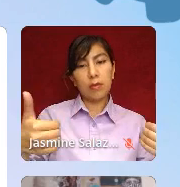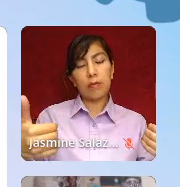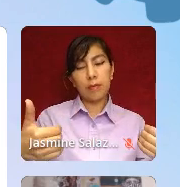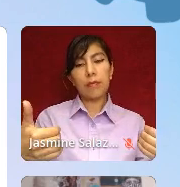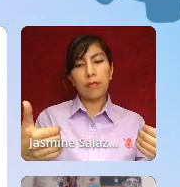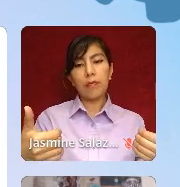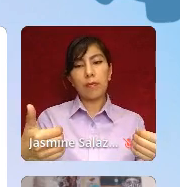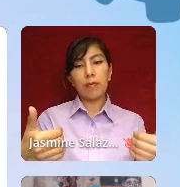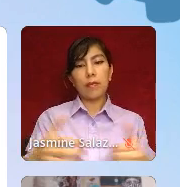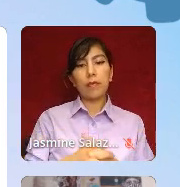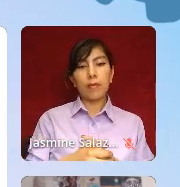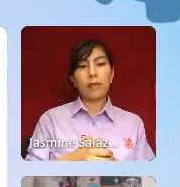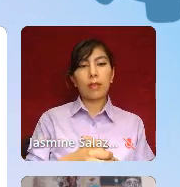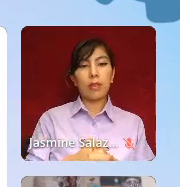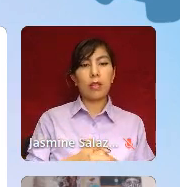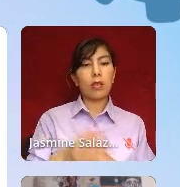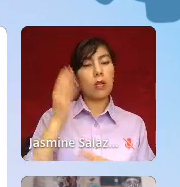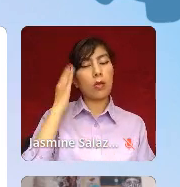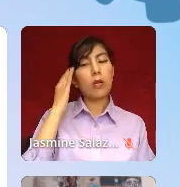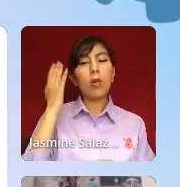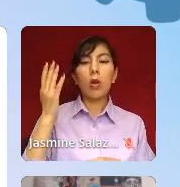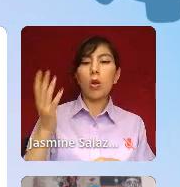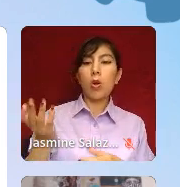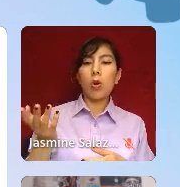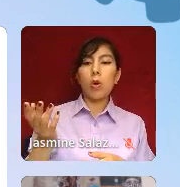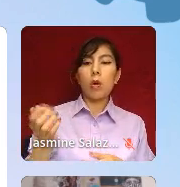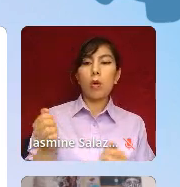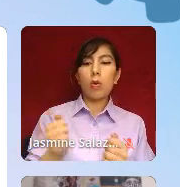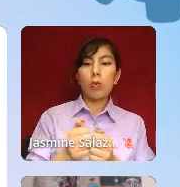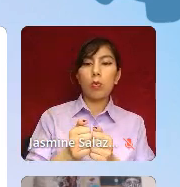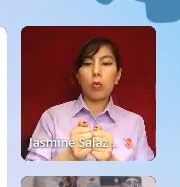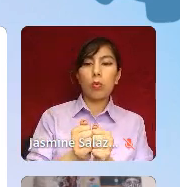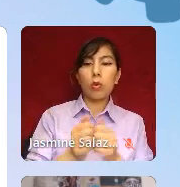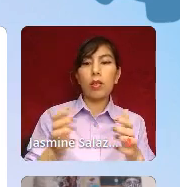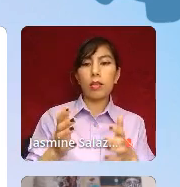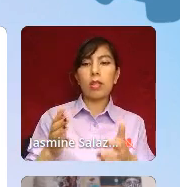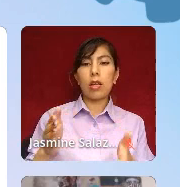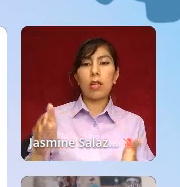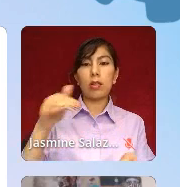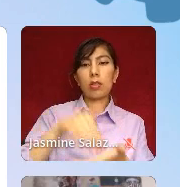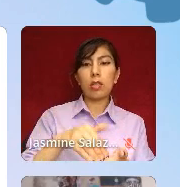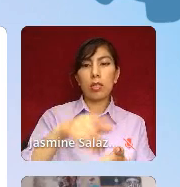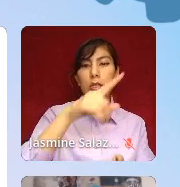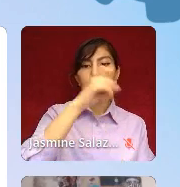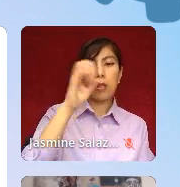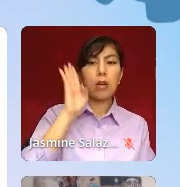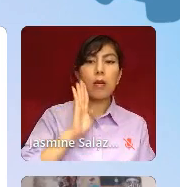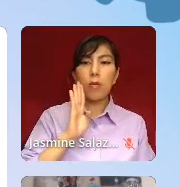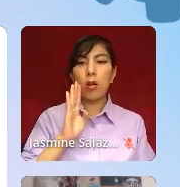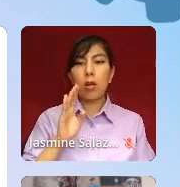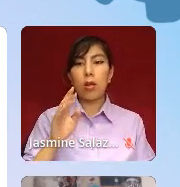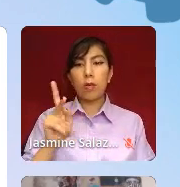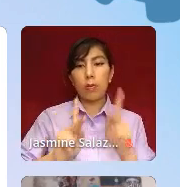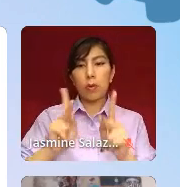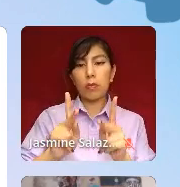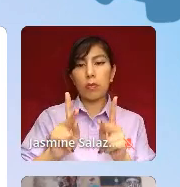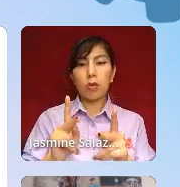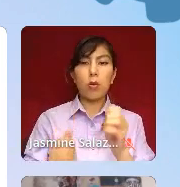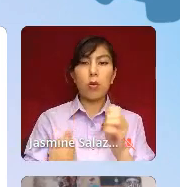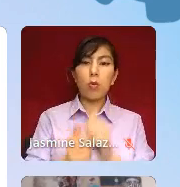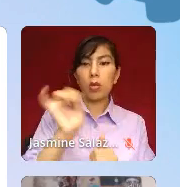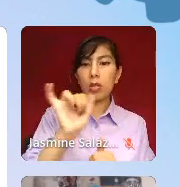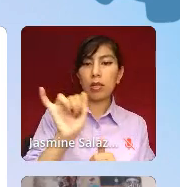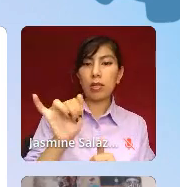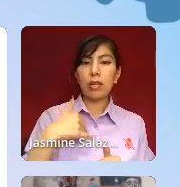Karis Jan Myrick says, you know, that without centering Black and Brown folks in the development of 988, we are more likely to have the same